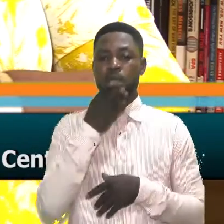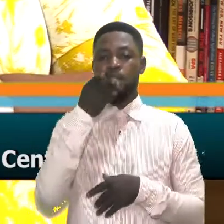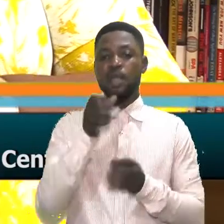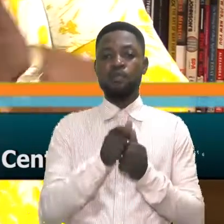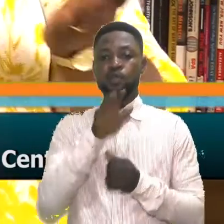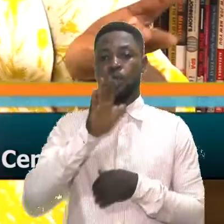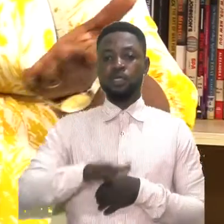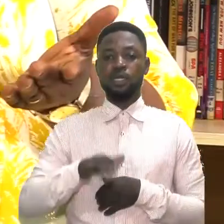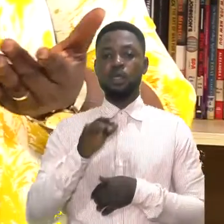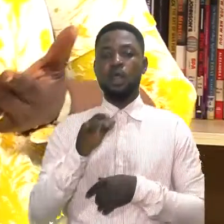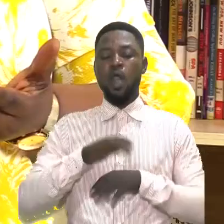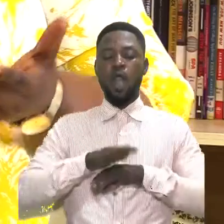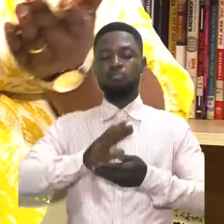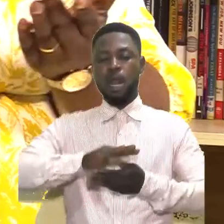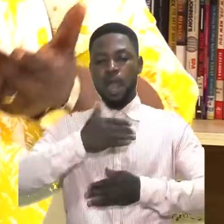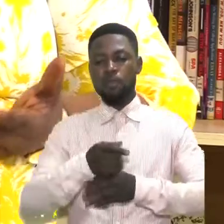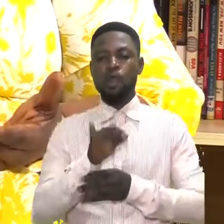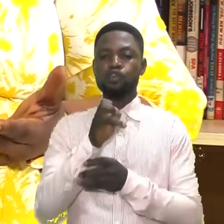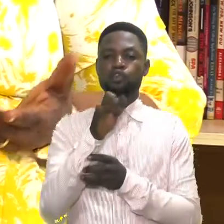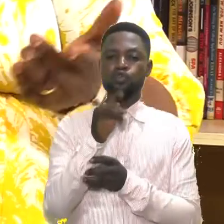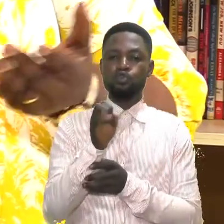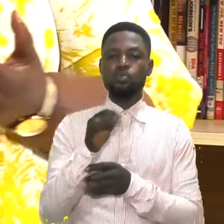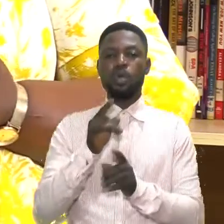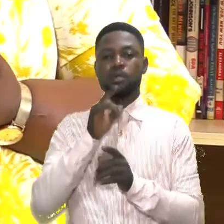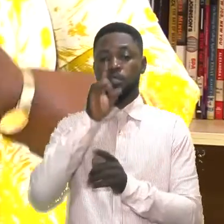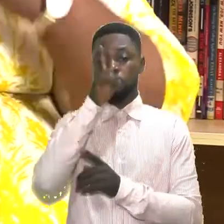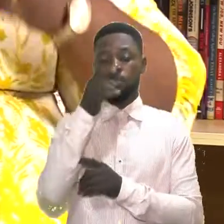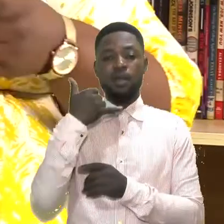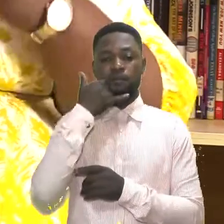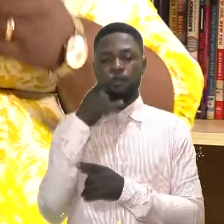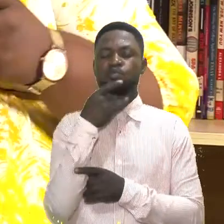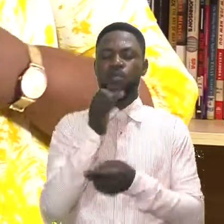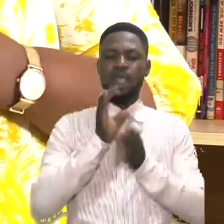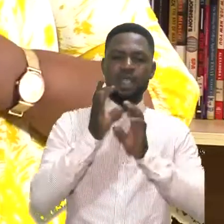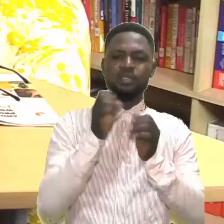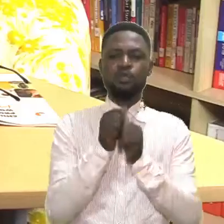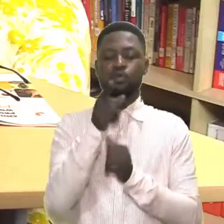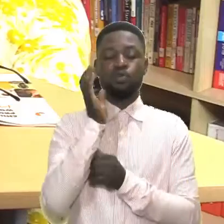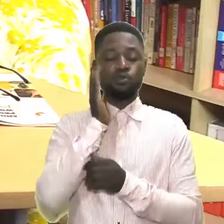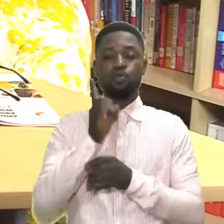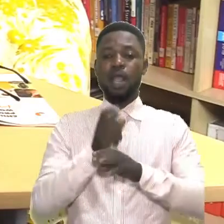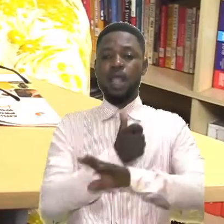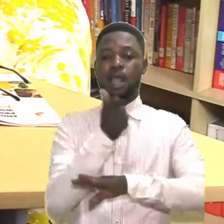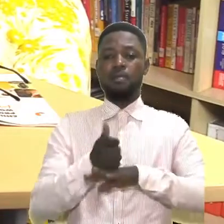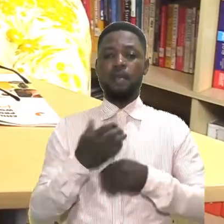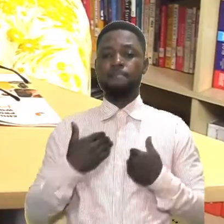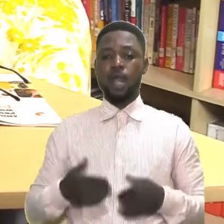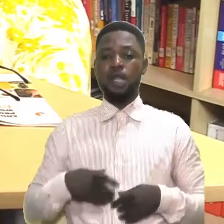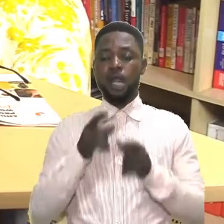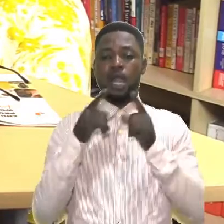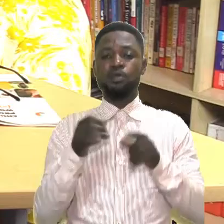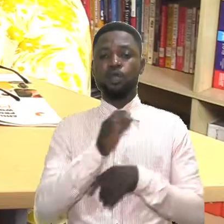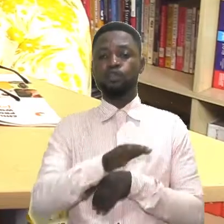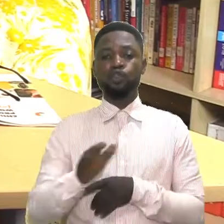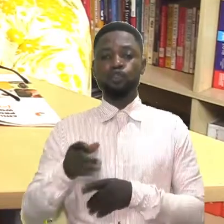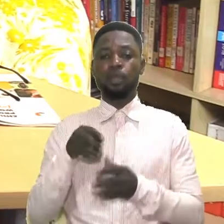You may be there with your child. Your child is on the laptop, it's on YouTube, it's on the smartphone. Who is the child chatting man? And then you should establish border boundaries.